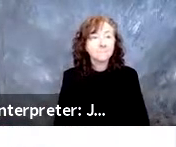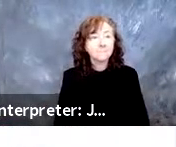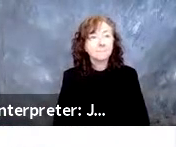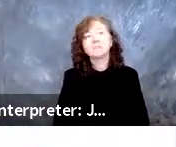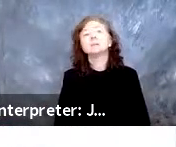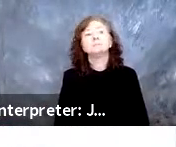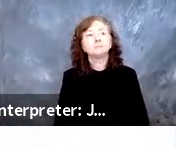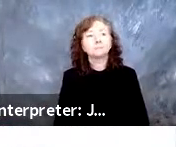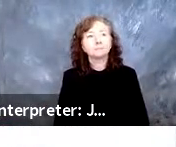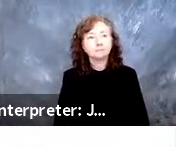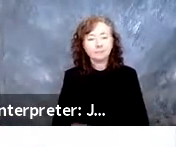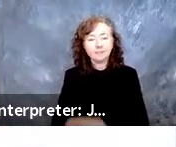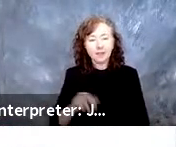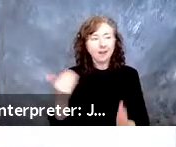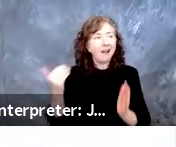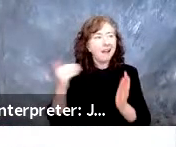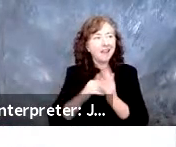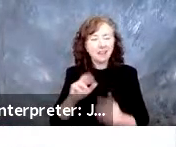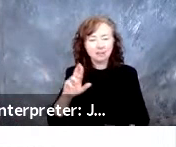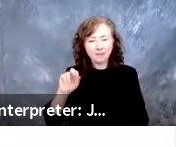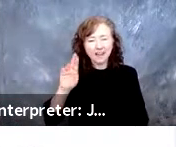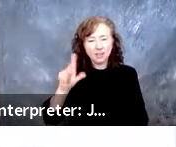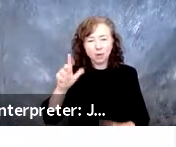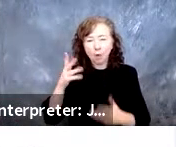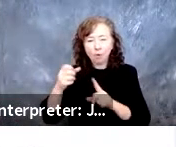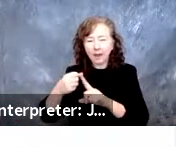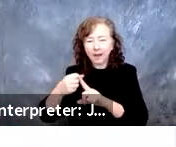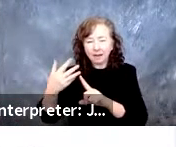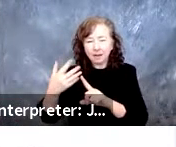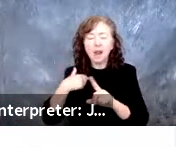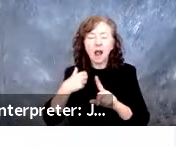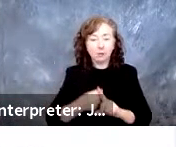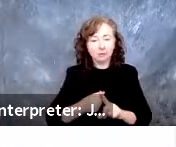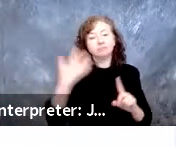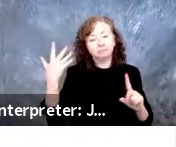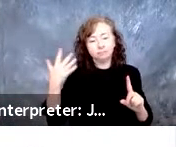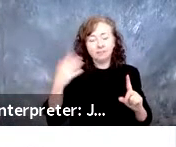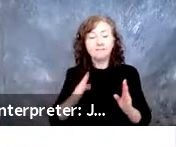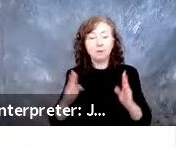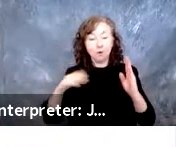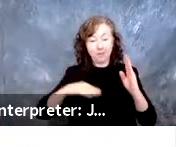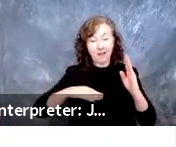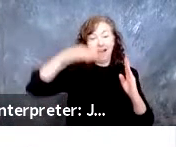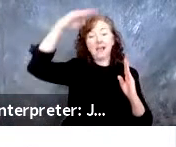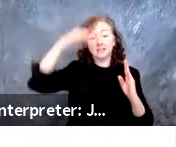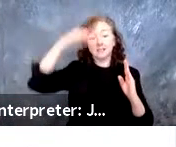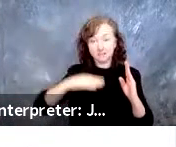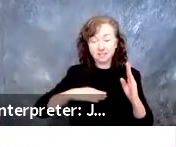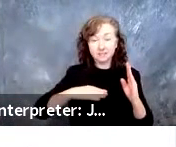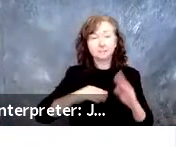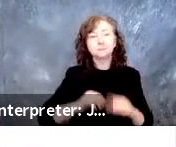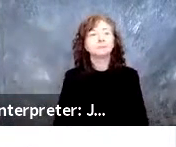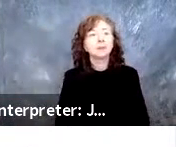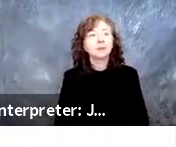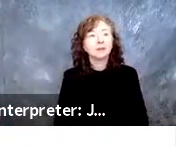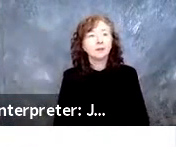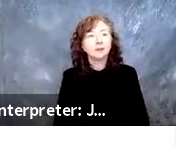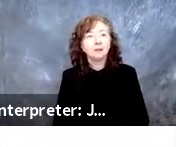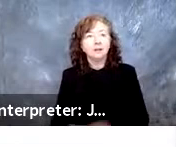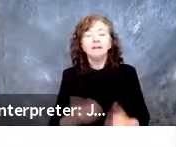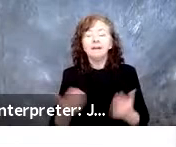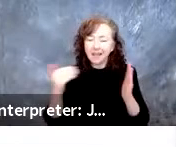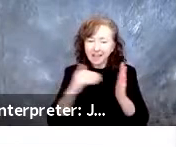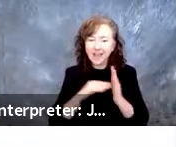Randall talked about this briefly, but he asked me to hit on interior height additionally. So when you look at the requirements in the